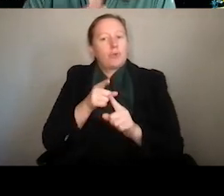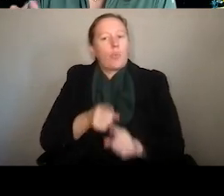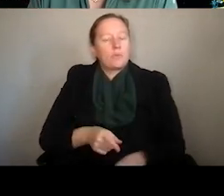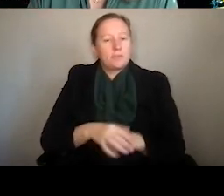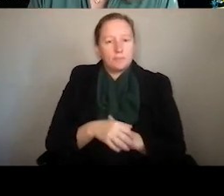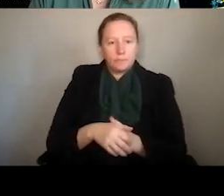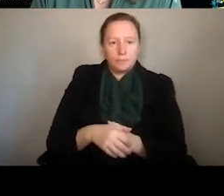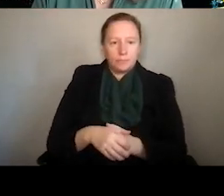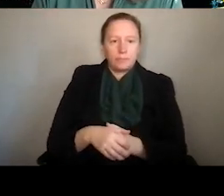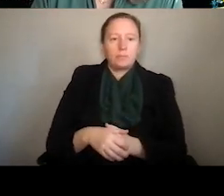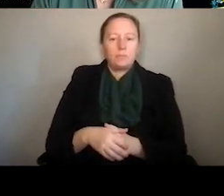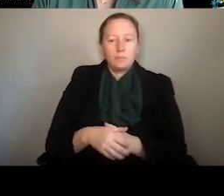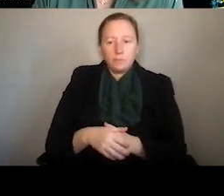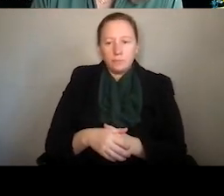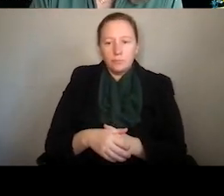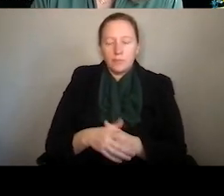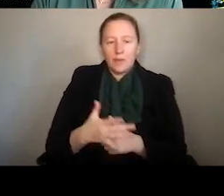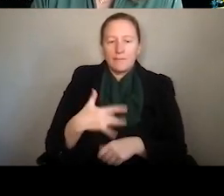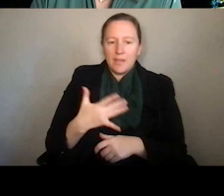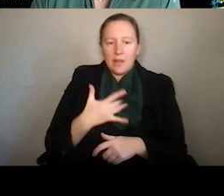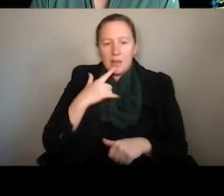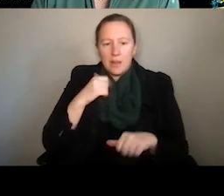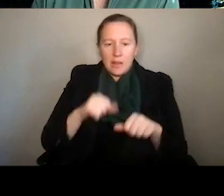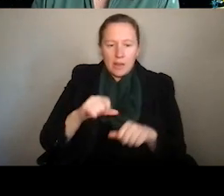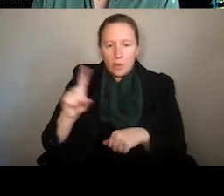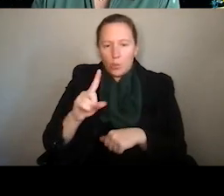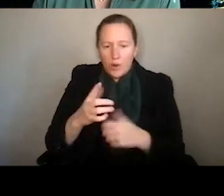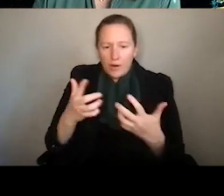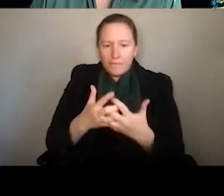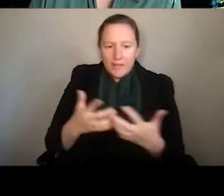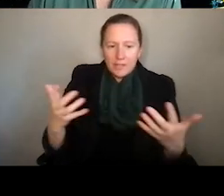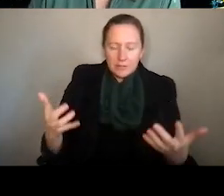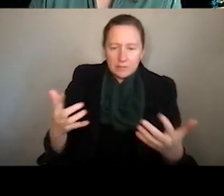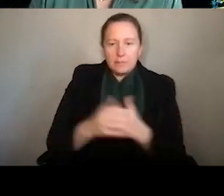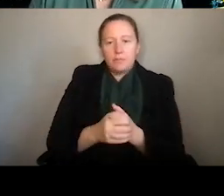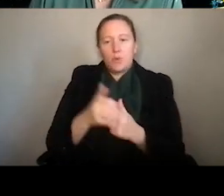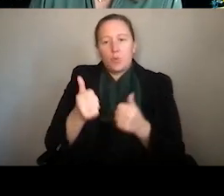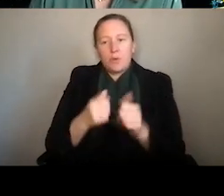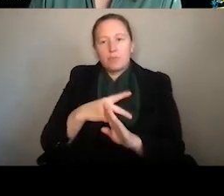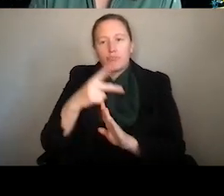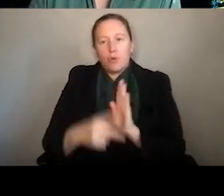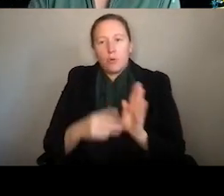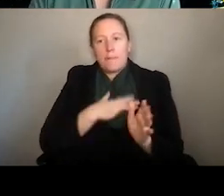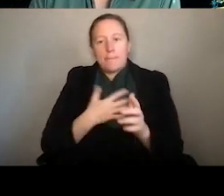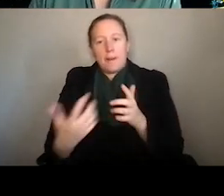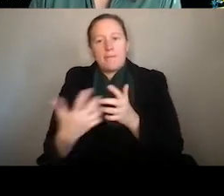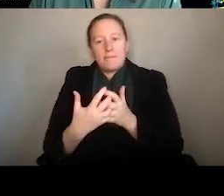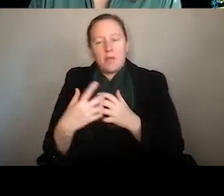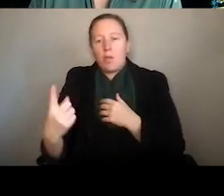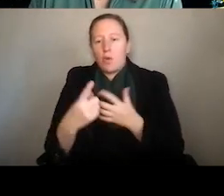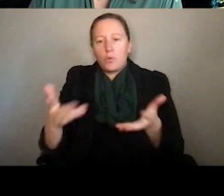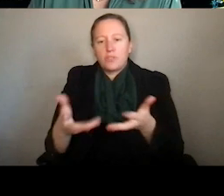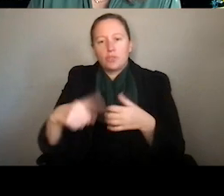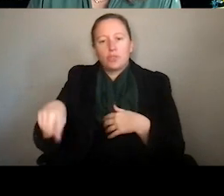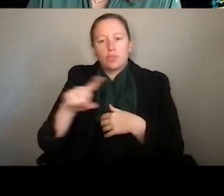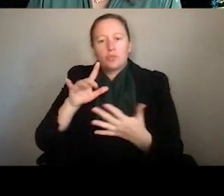So I've mentioned a lot of divisions and programs and themes, and you might be thinking, where do I fit in? Which program is right for me? So we always encourage you to